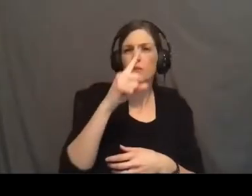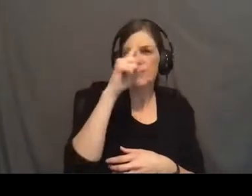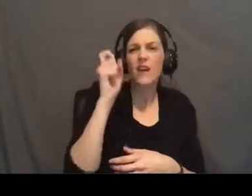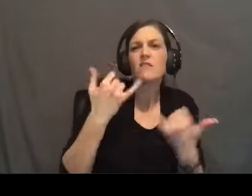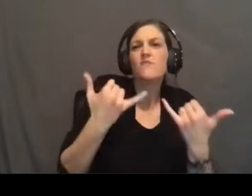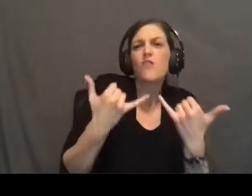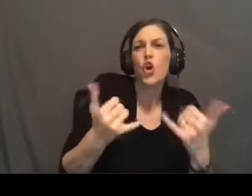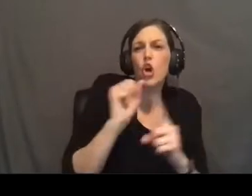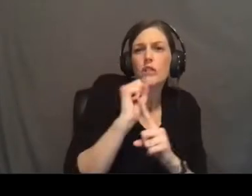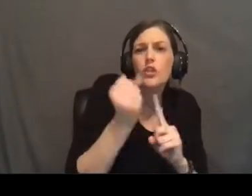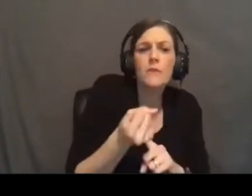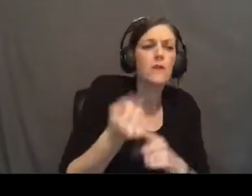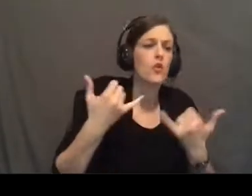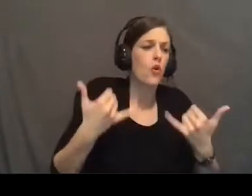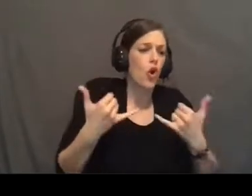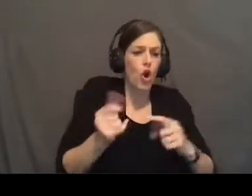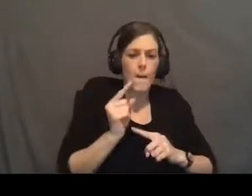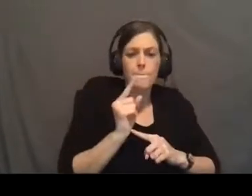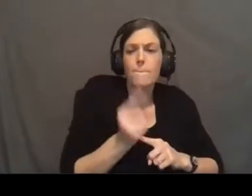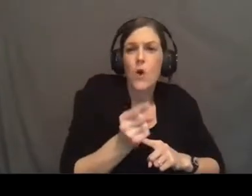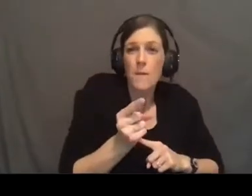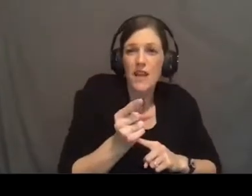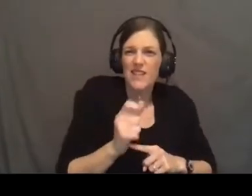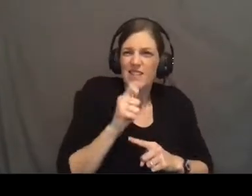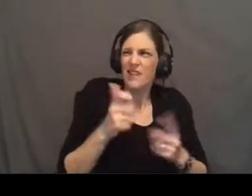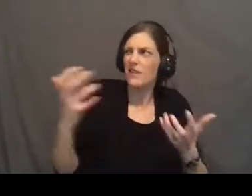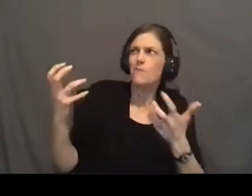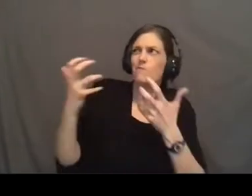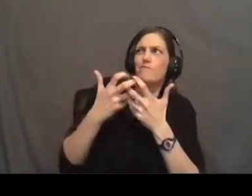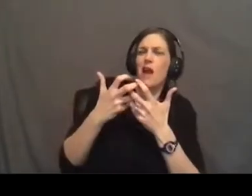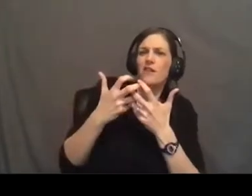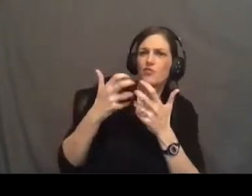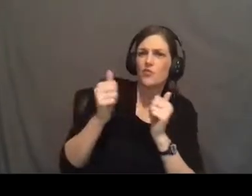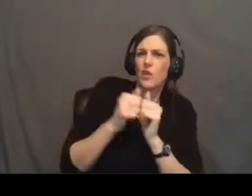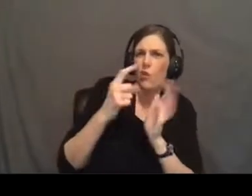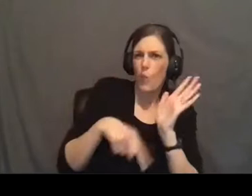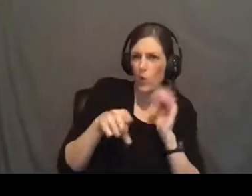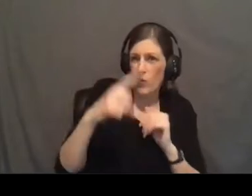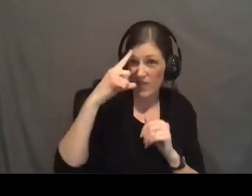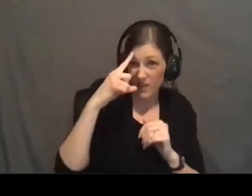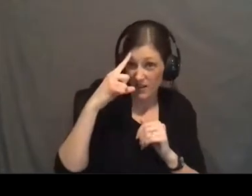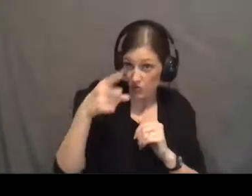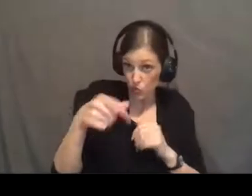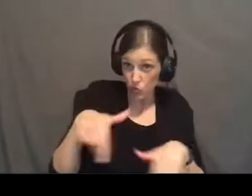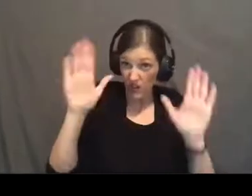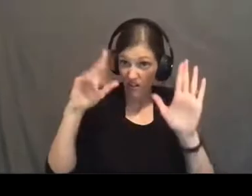circumstance, your present moment isn't matching up with what you think, do you give up hope?